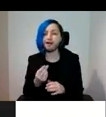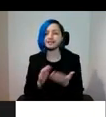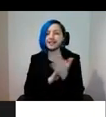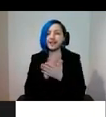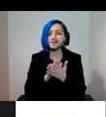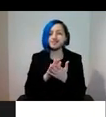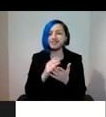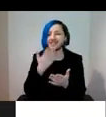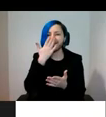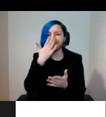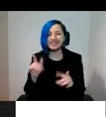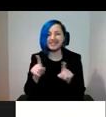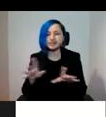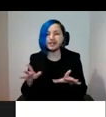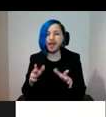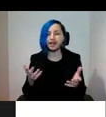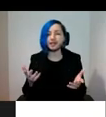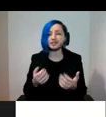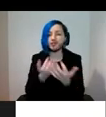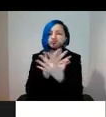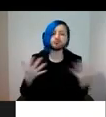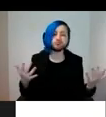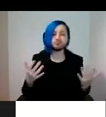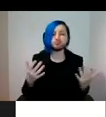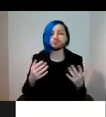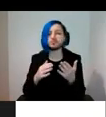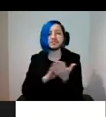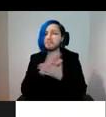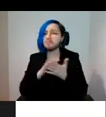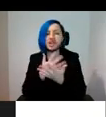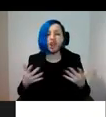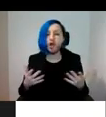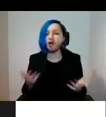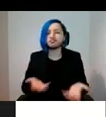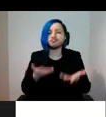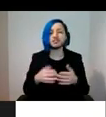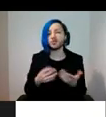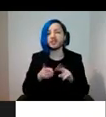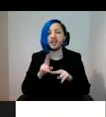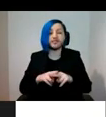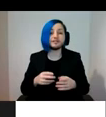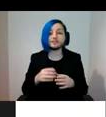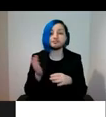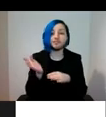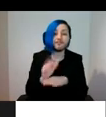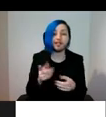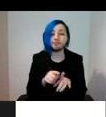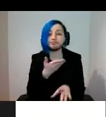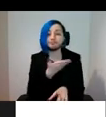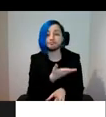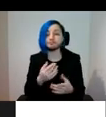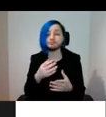transparency, access and abundance. Whether it's a generated film, an immersive